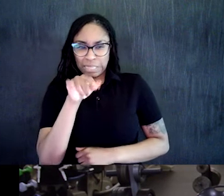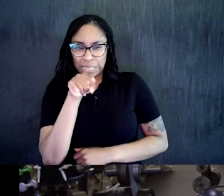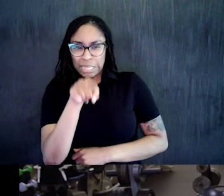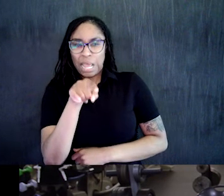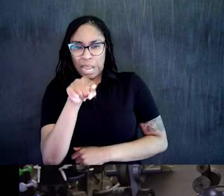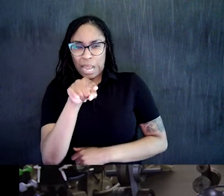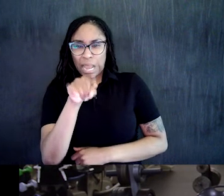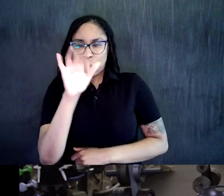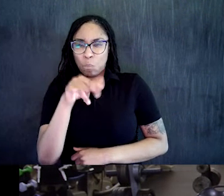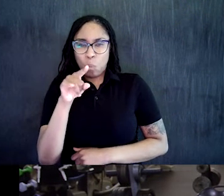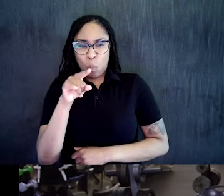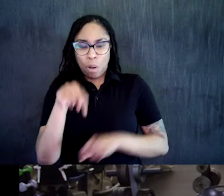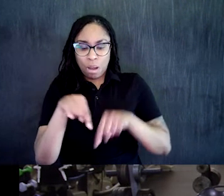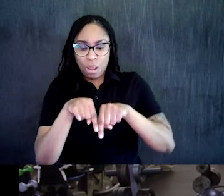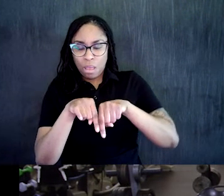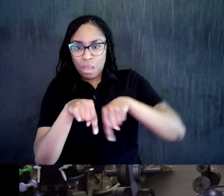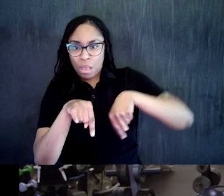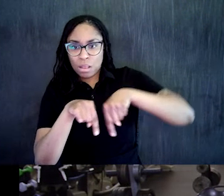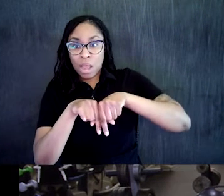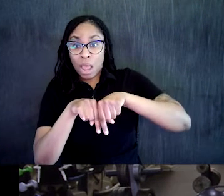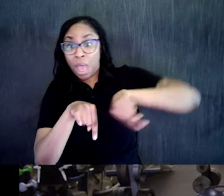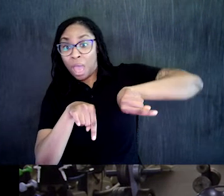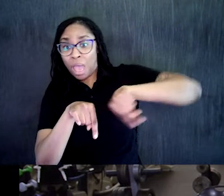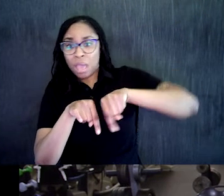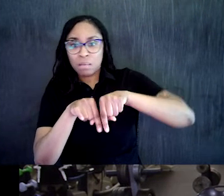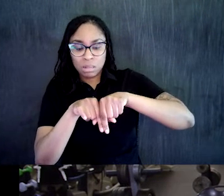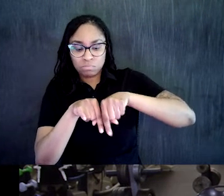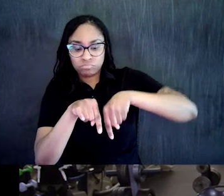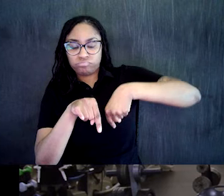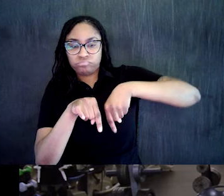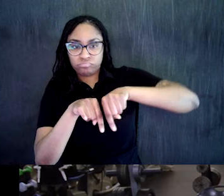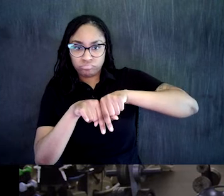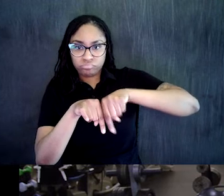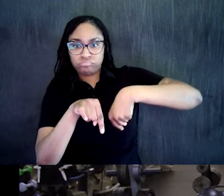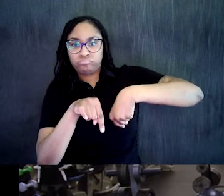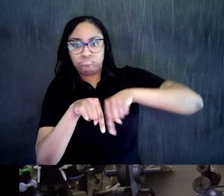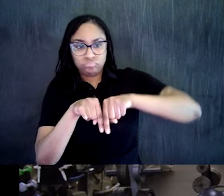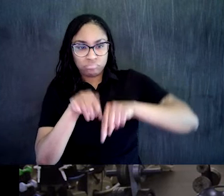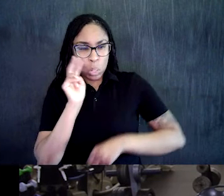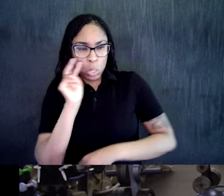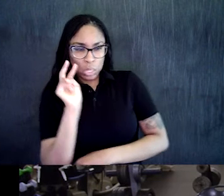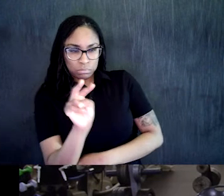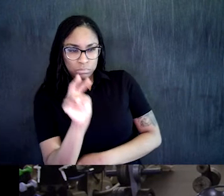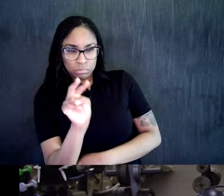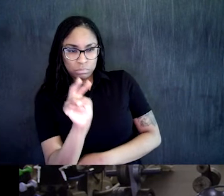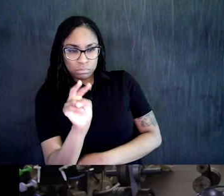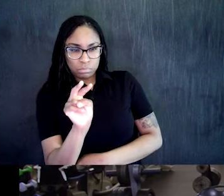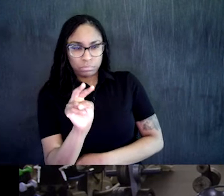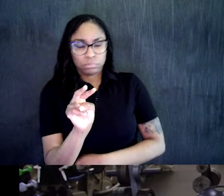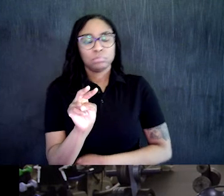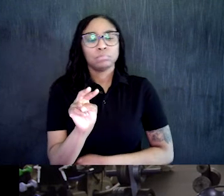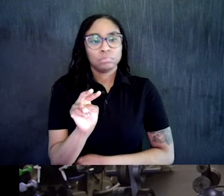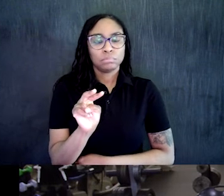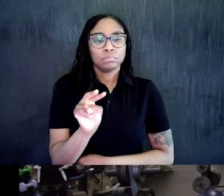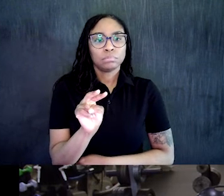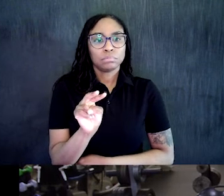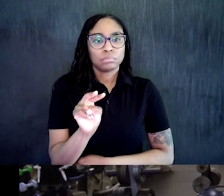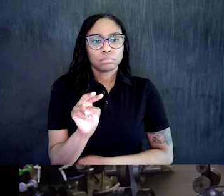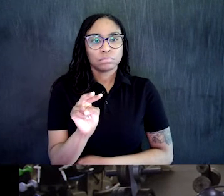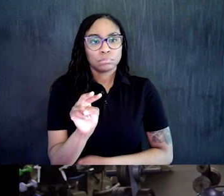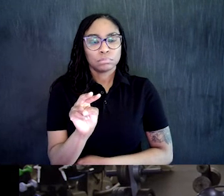up, chest up. Not leaning forward. We're not going to lean over too far. Right? Good. Over halfway there.